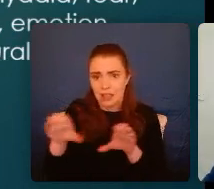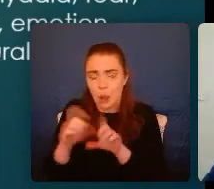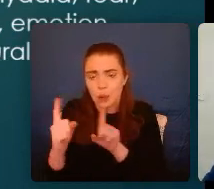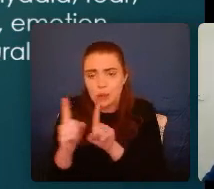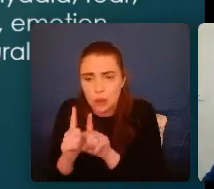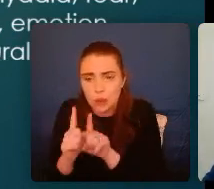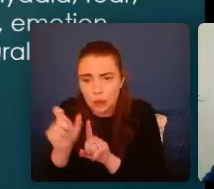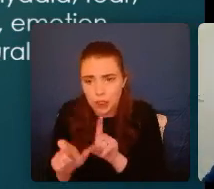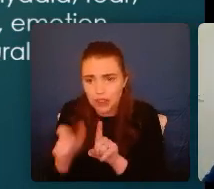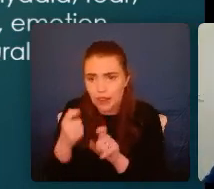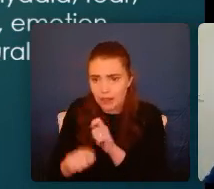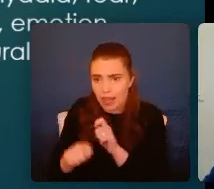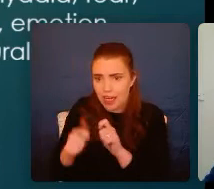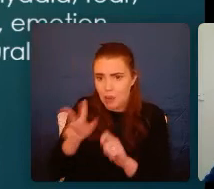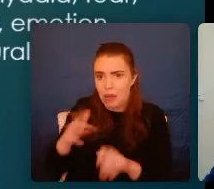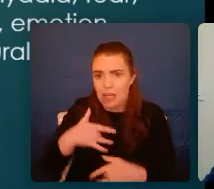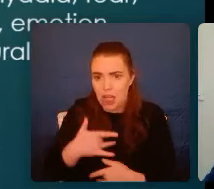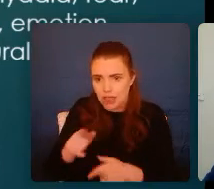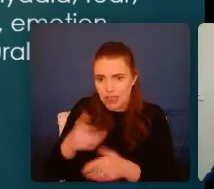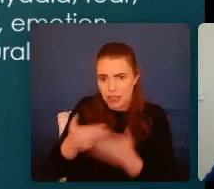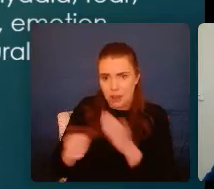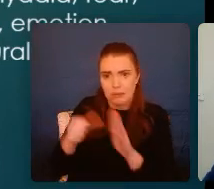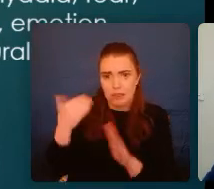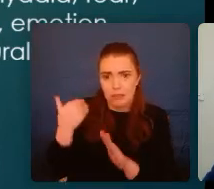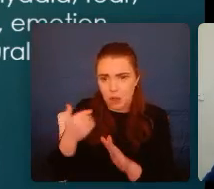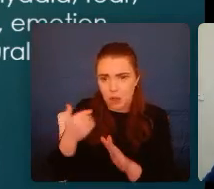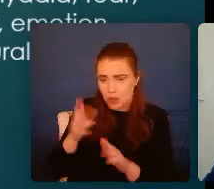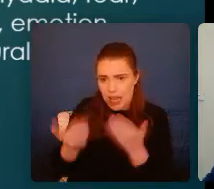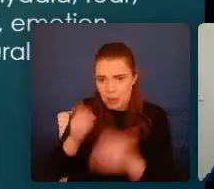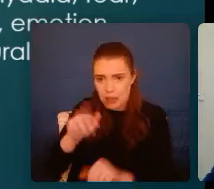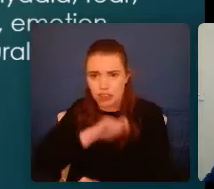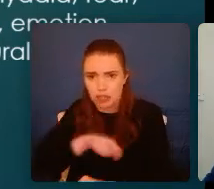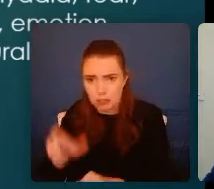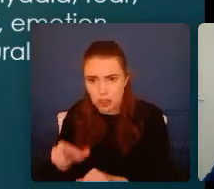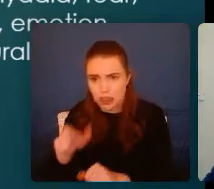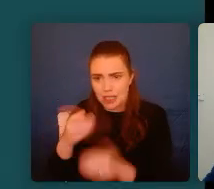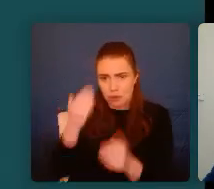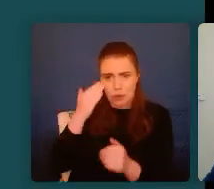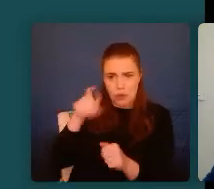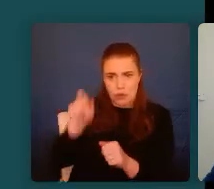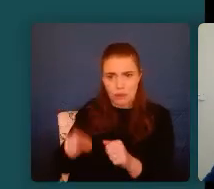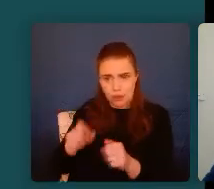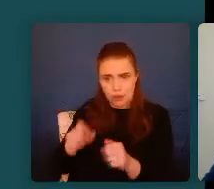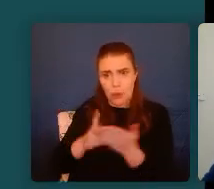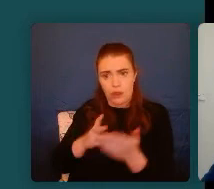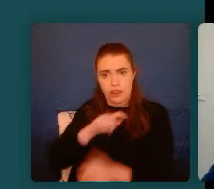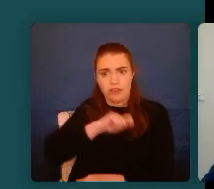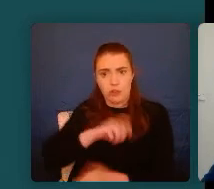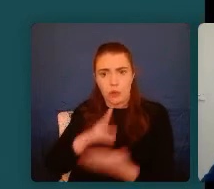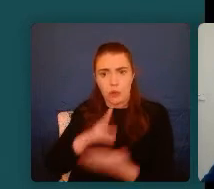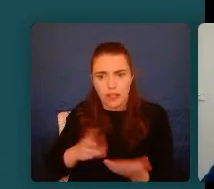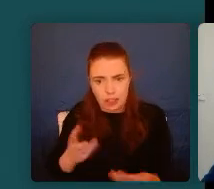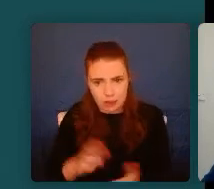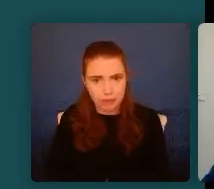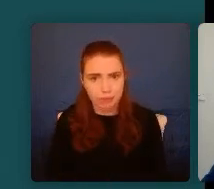careful. Can I trust this person? How can I keep myself safe? How can I predict if this person is trustworthy or not? So in